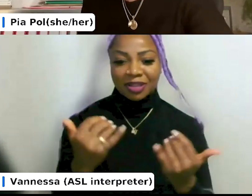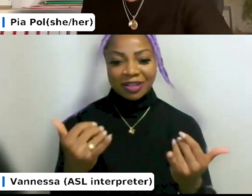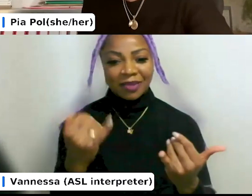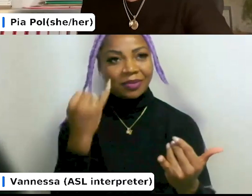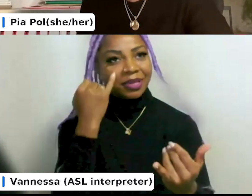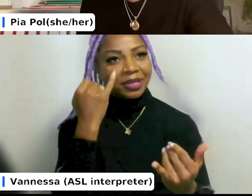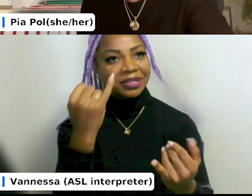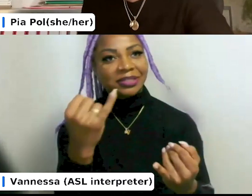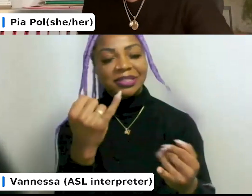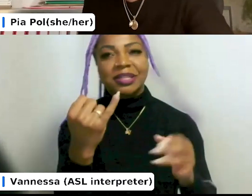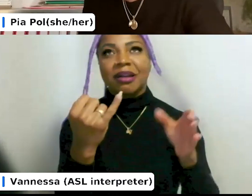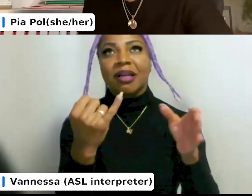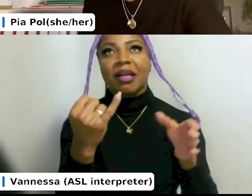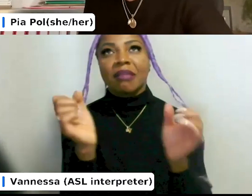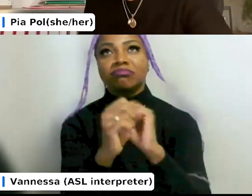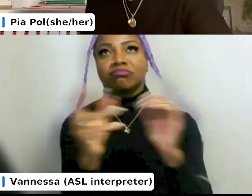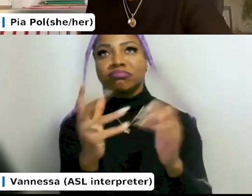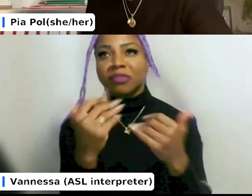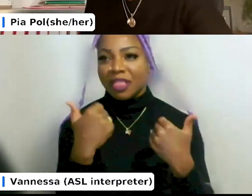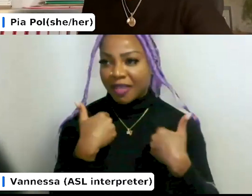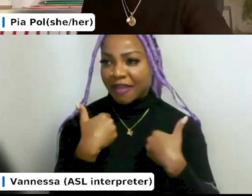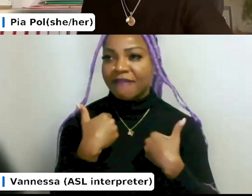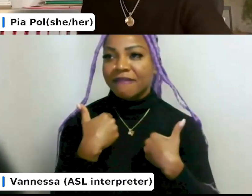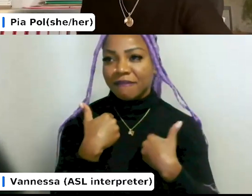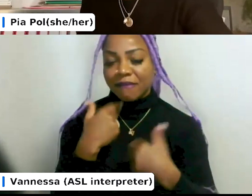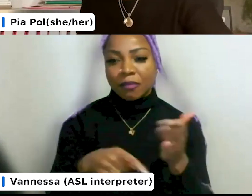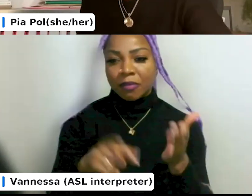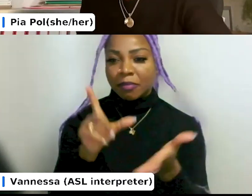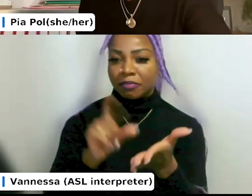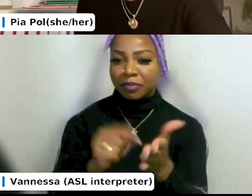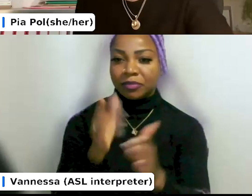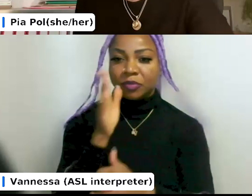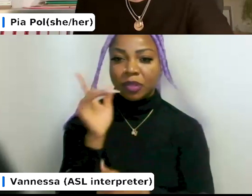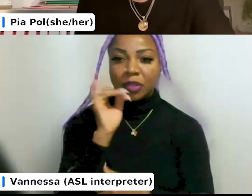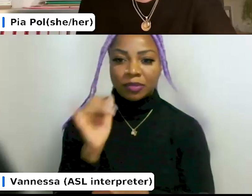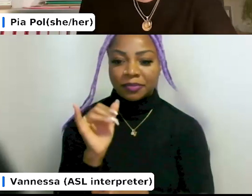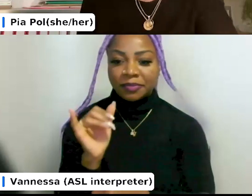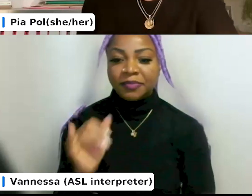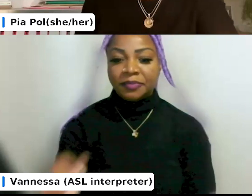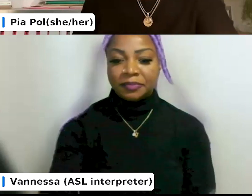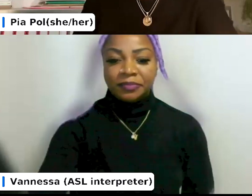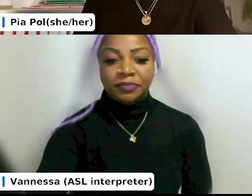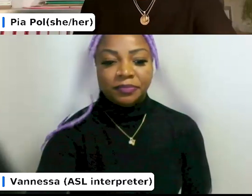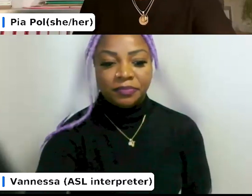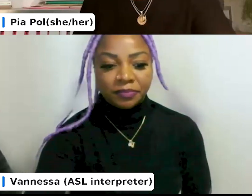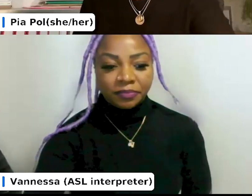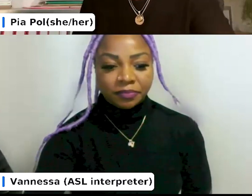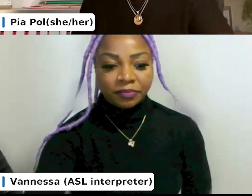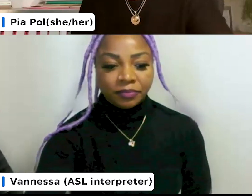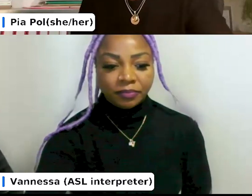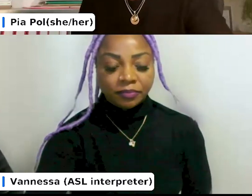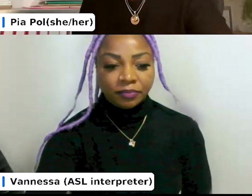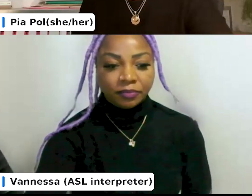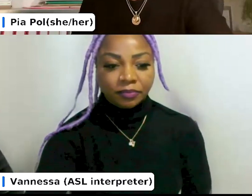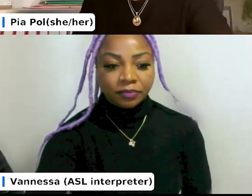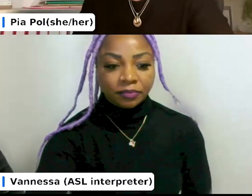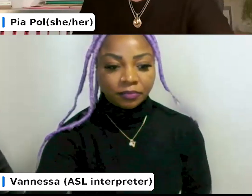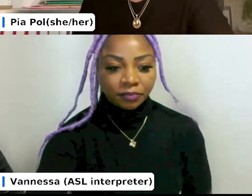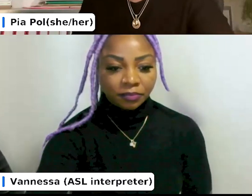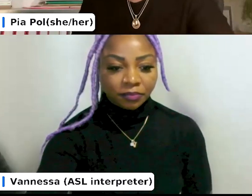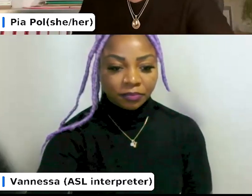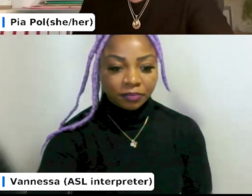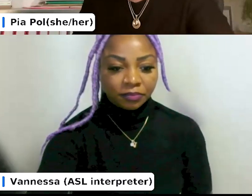of publishing or art book publishing is going to look like, um, that it answers all of our questions that I think, uh,